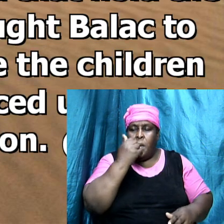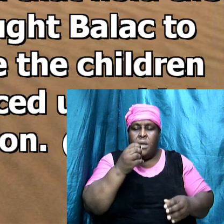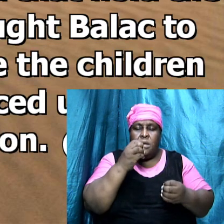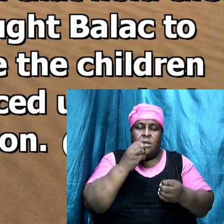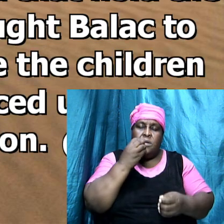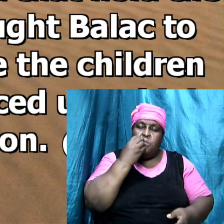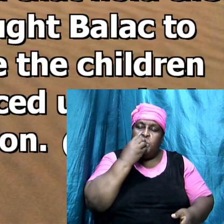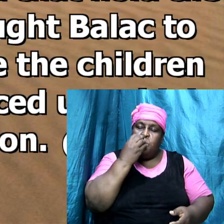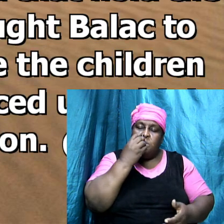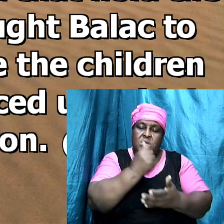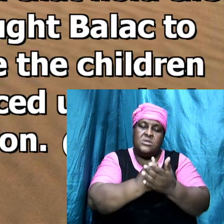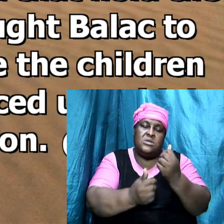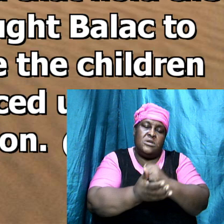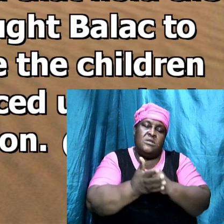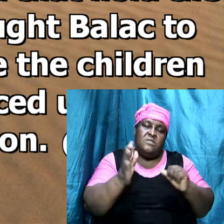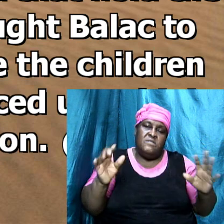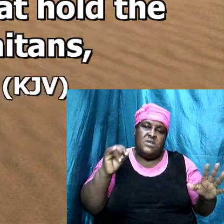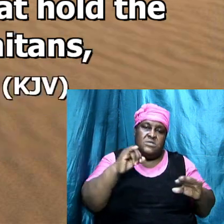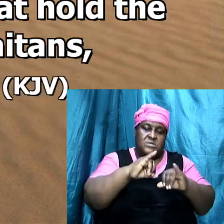and to commit fornication